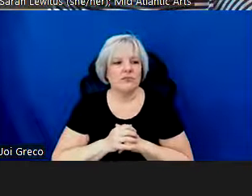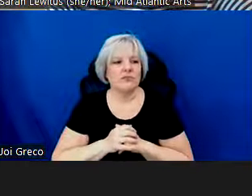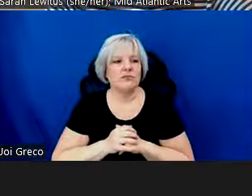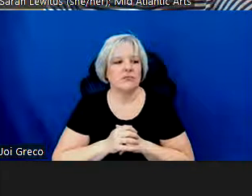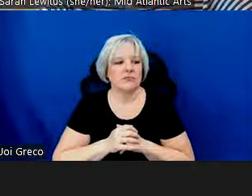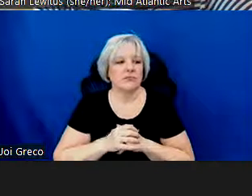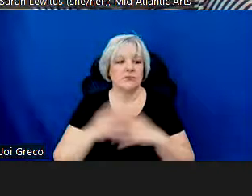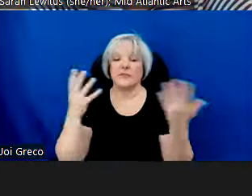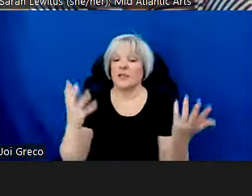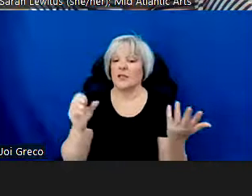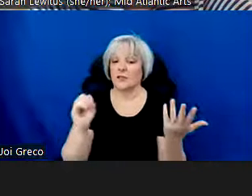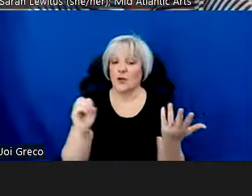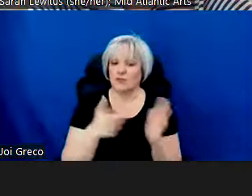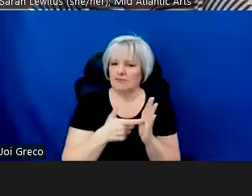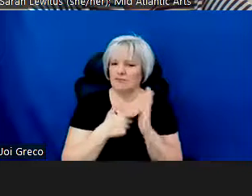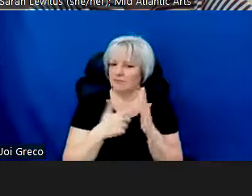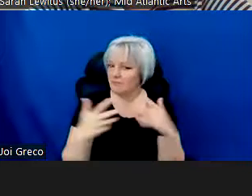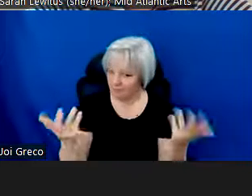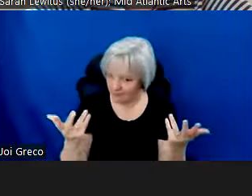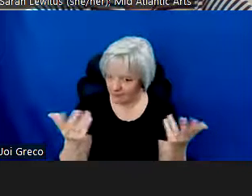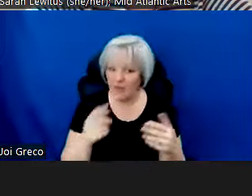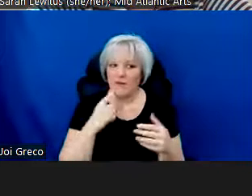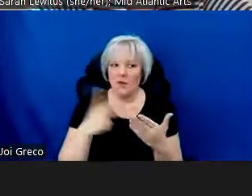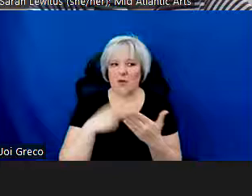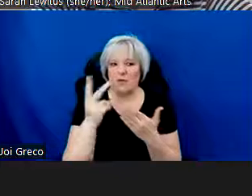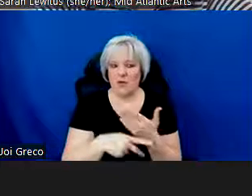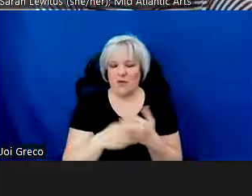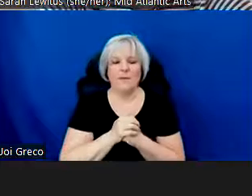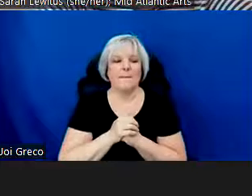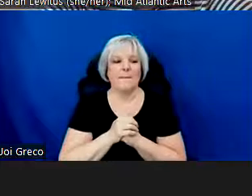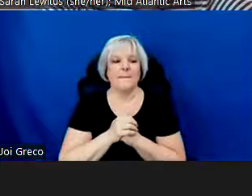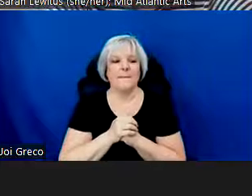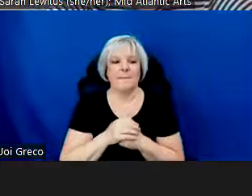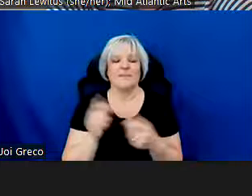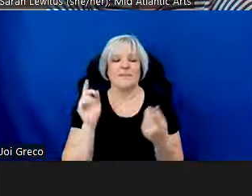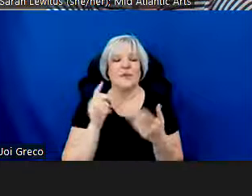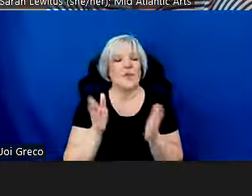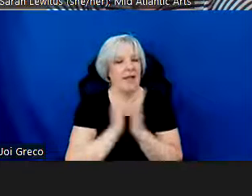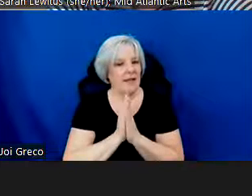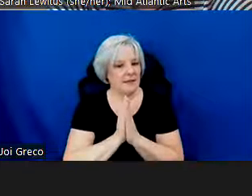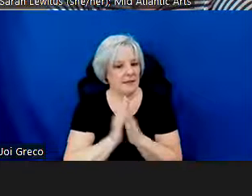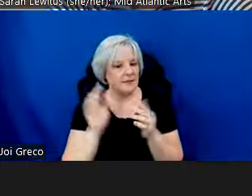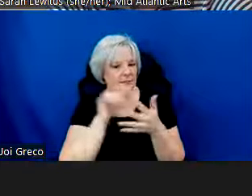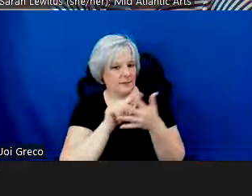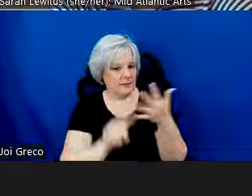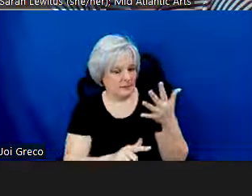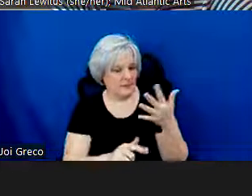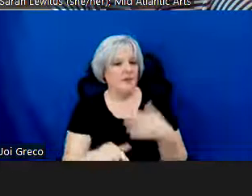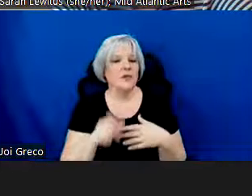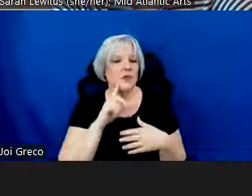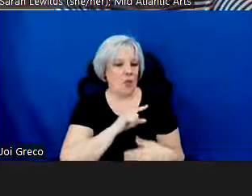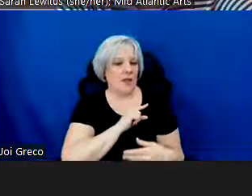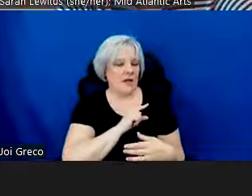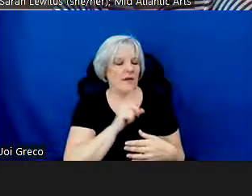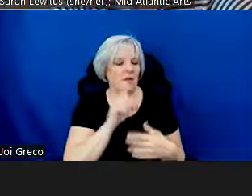So what is required in terms of programming for each proposal? Here is what we ask in order for you to be eligible for